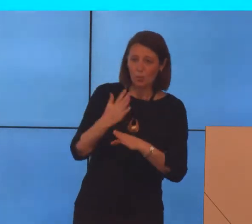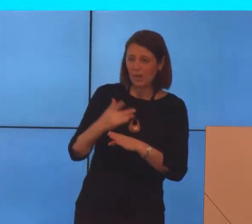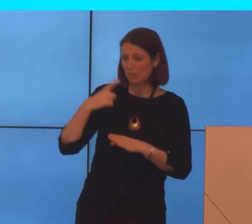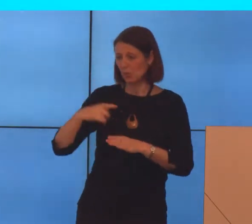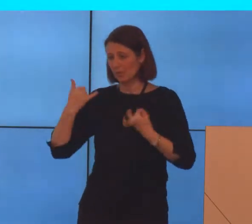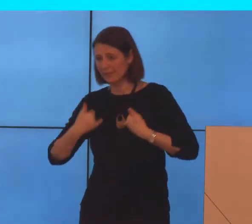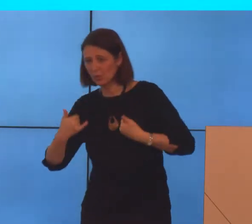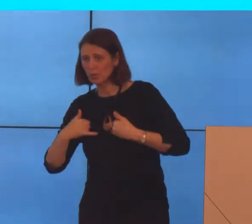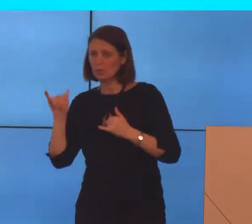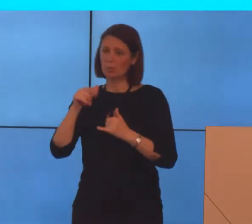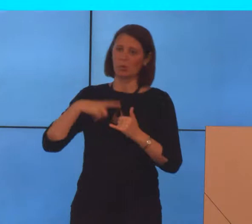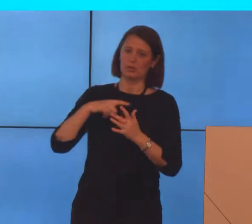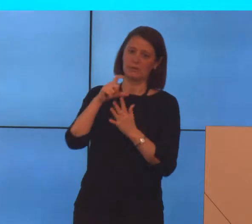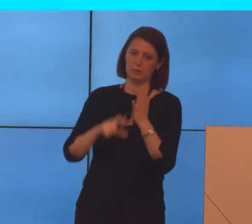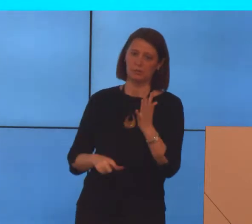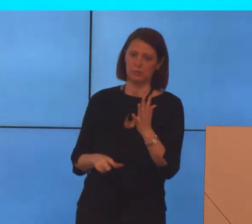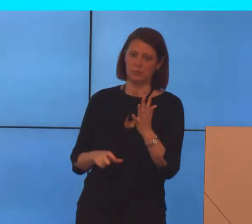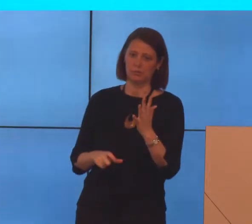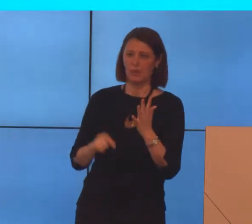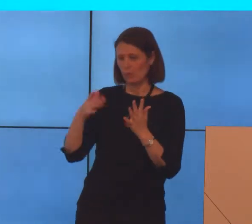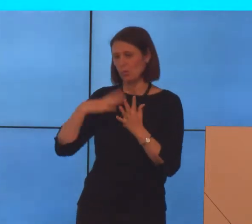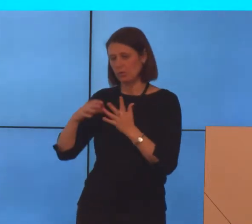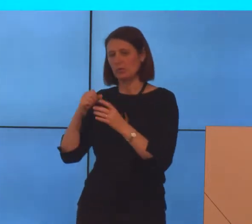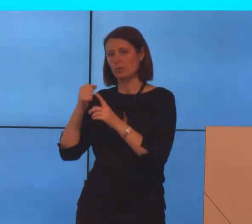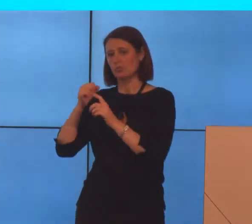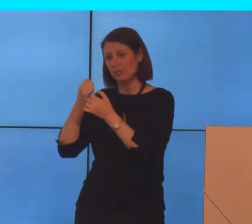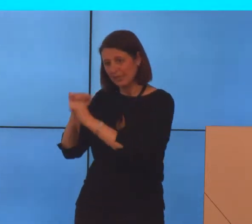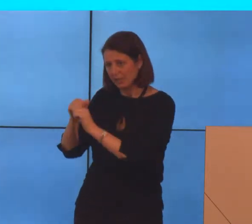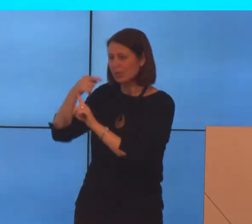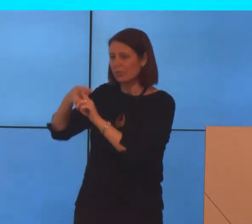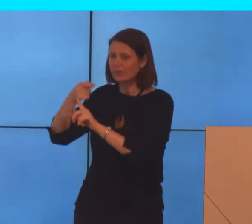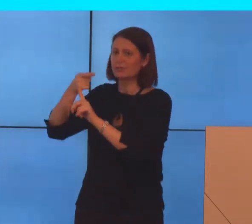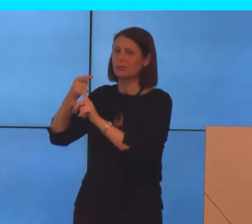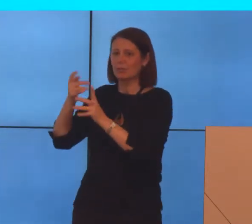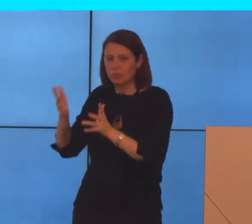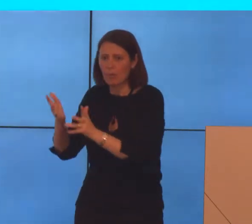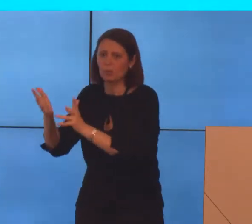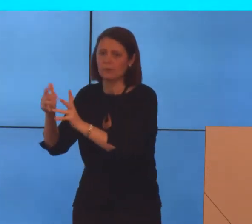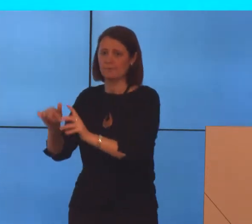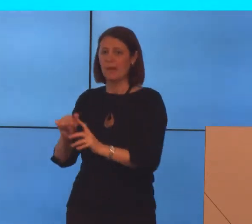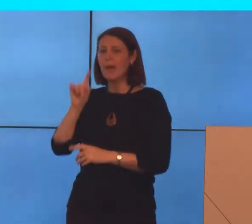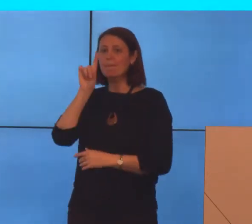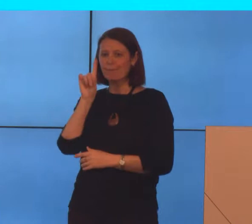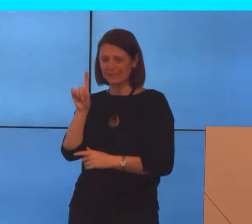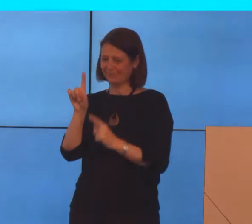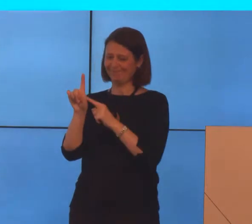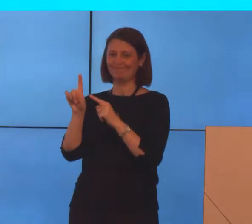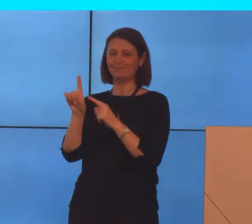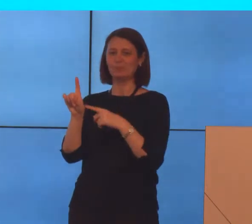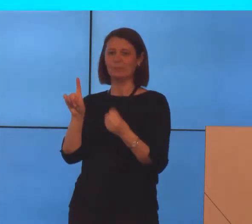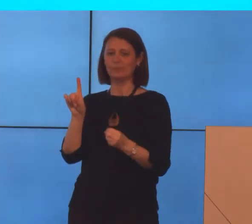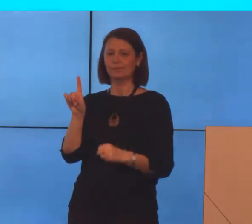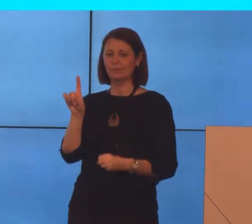illness or disability, and that's something that we want to protect and promote. But there's a however, and I've got a question.